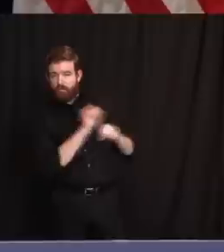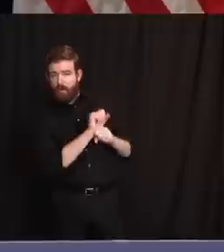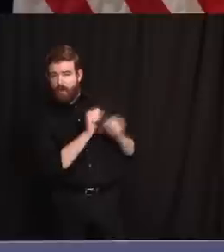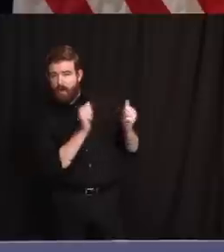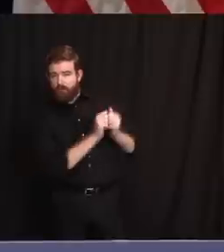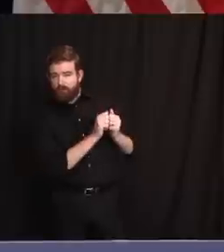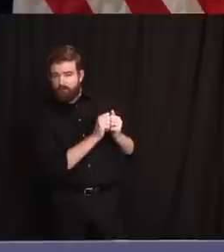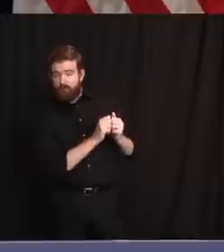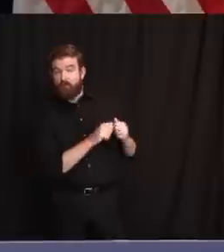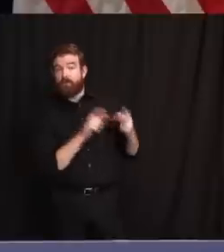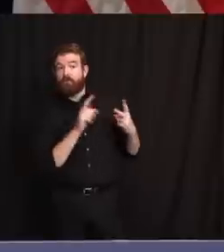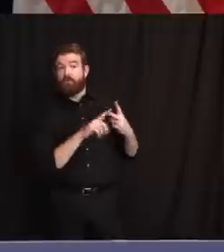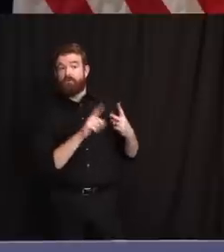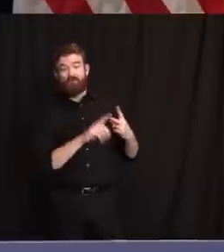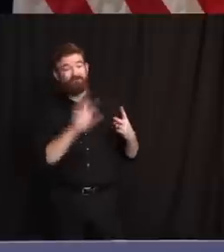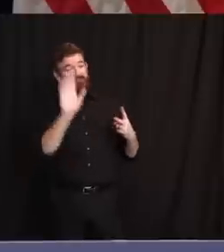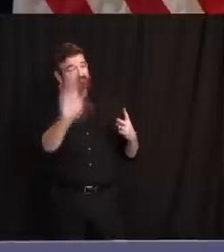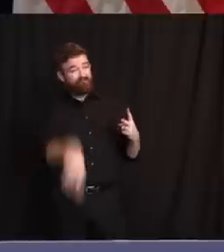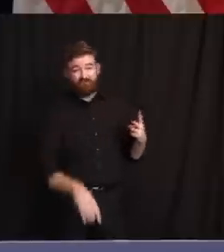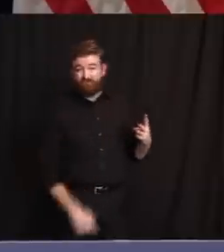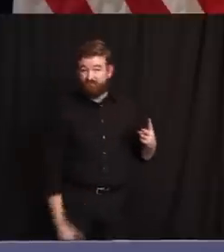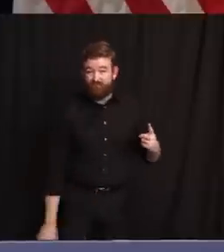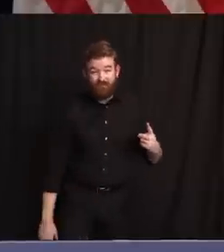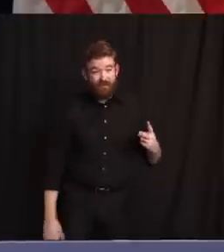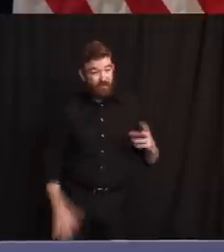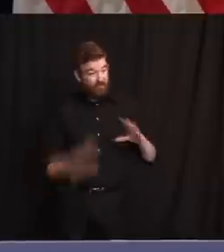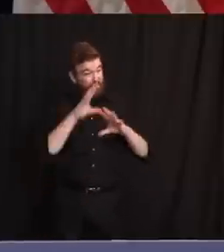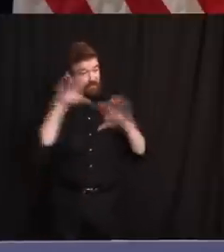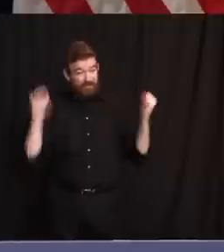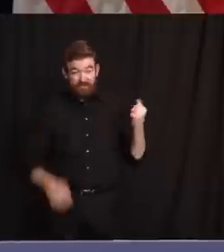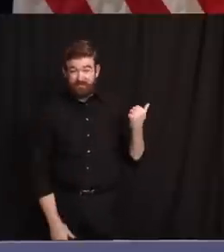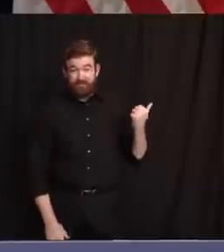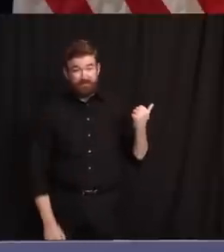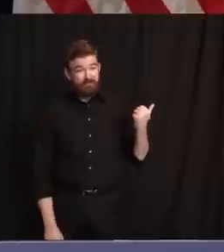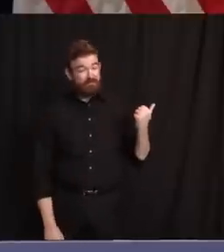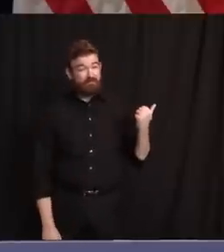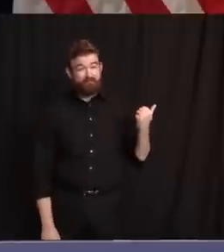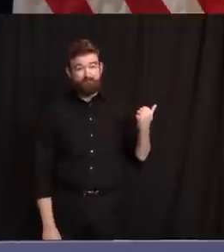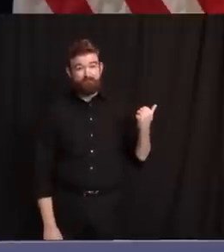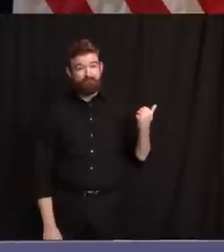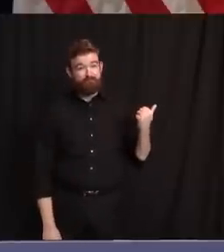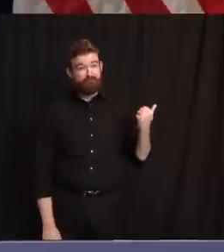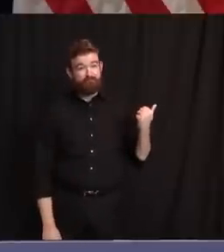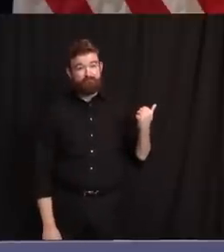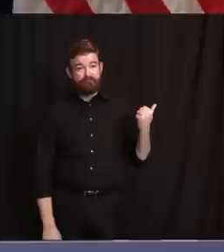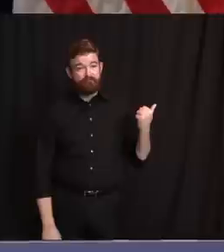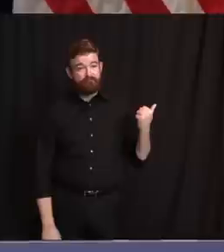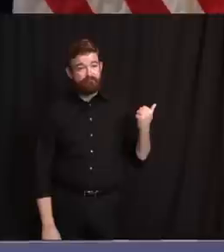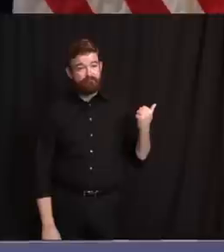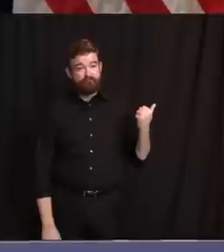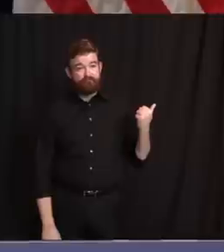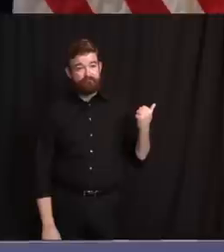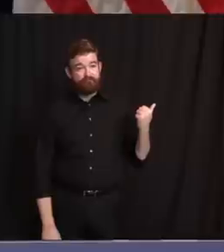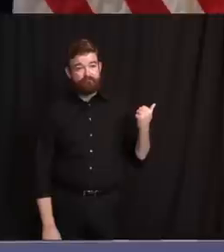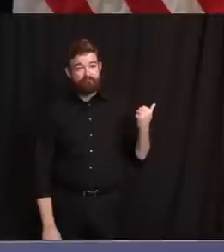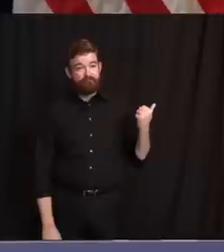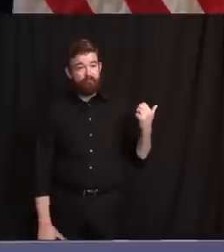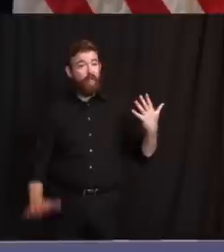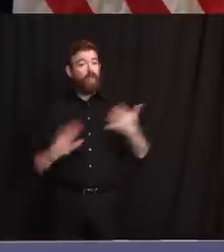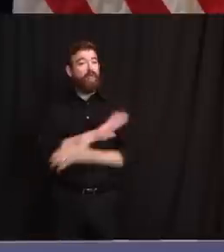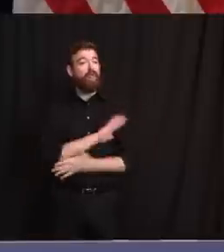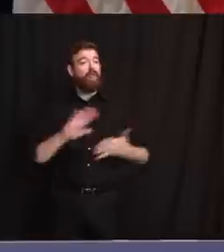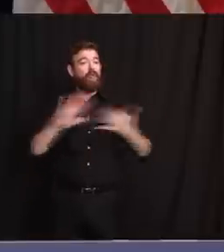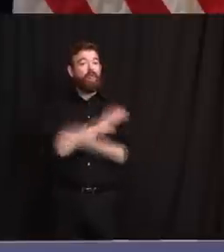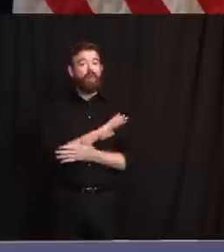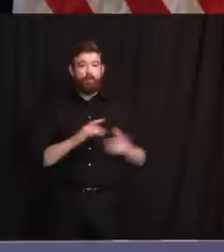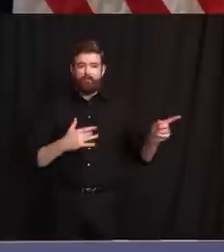also said, secondly, I don't think the president pulls his punches and I can guarantee I don't pull my punches. So in specific answer to your